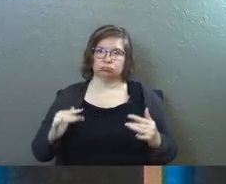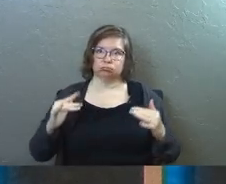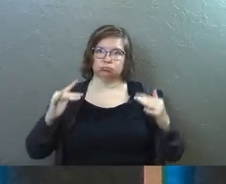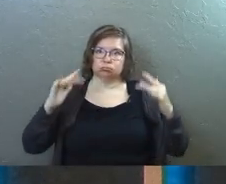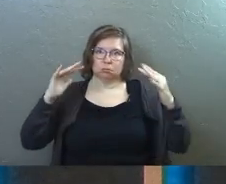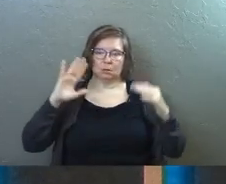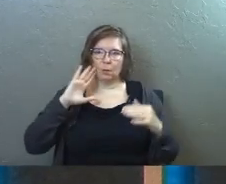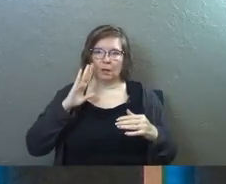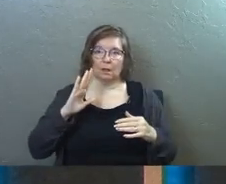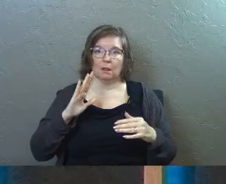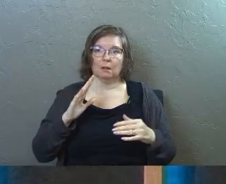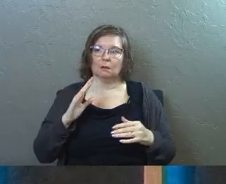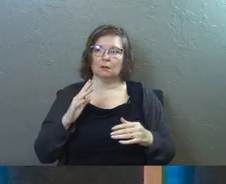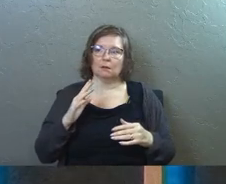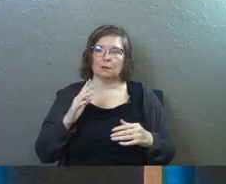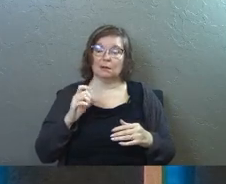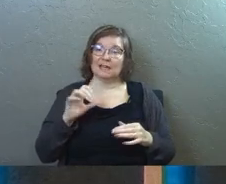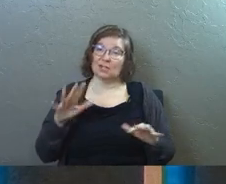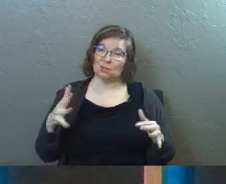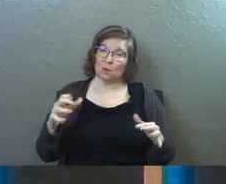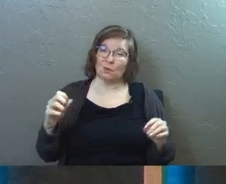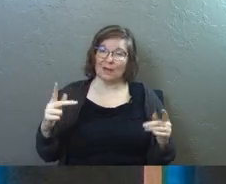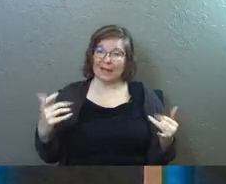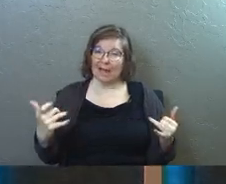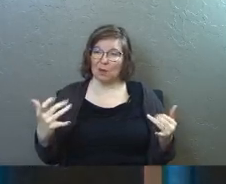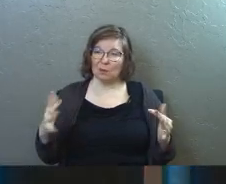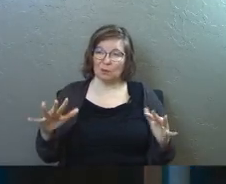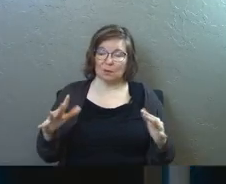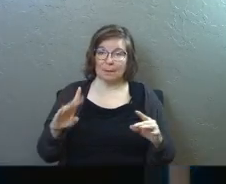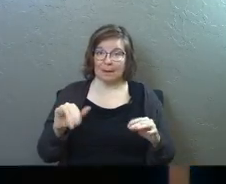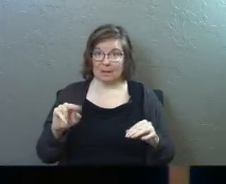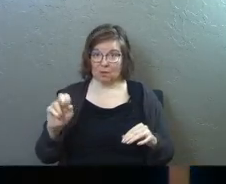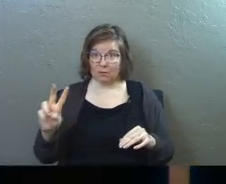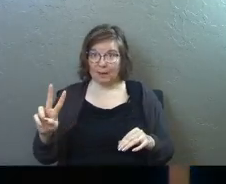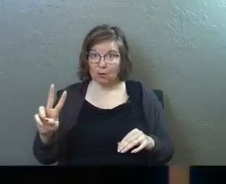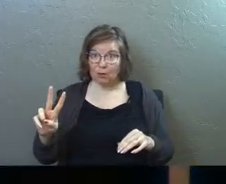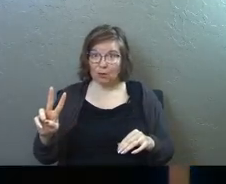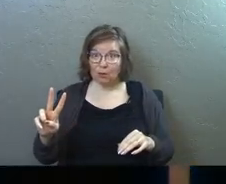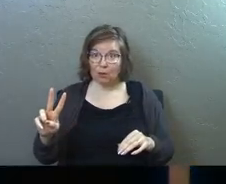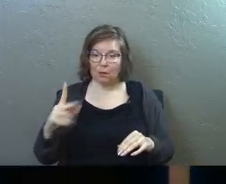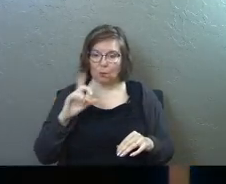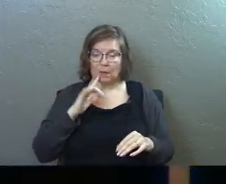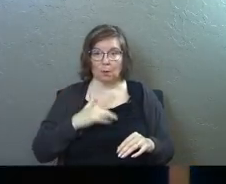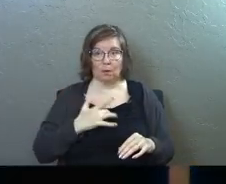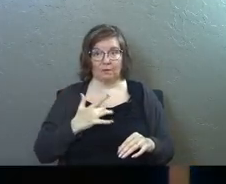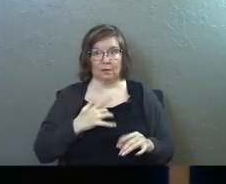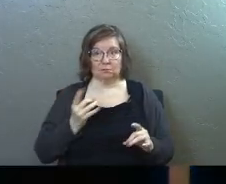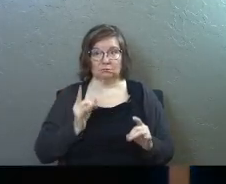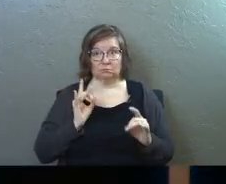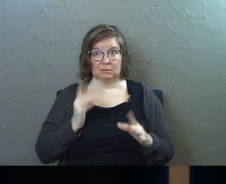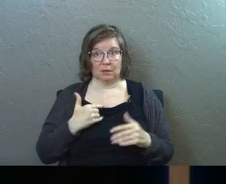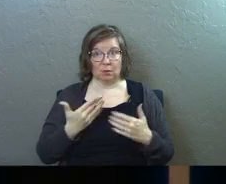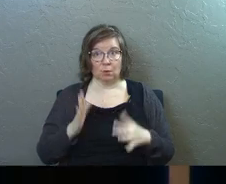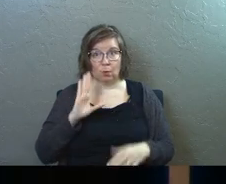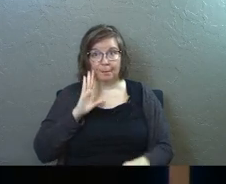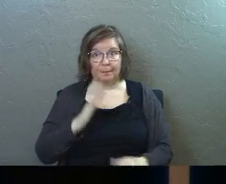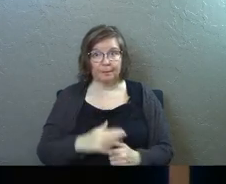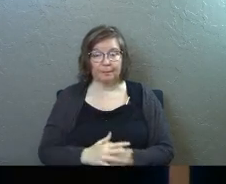is going to go up it's sort of okay now but by November we're going to feel it in this room